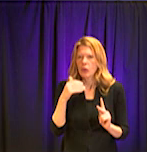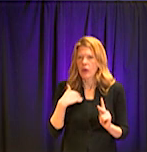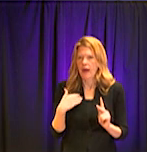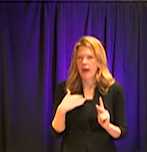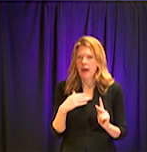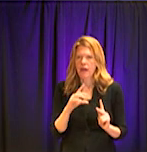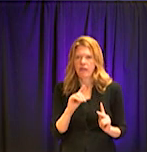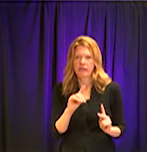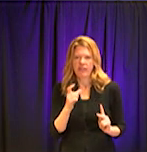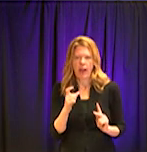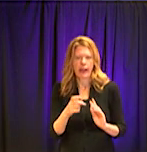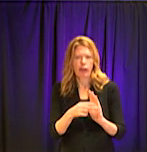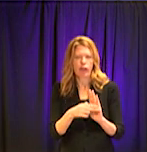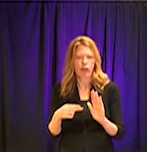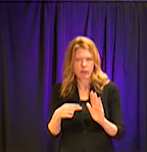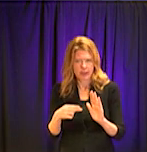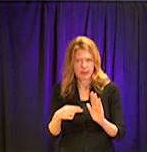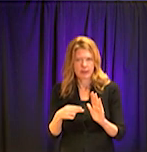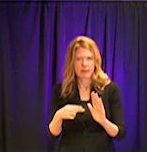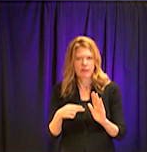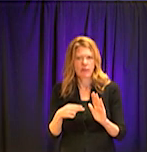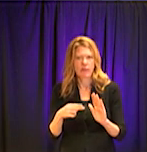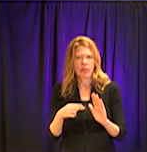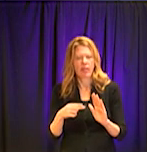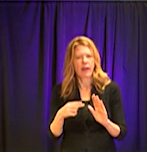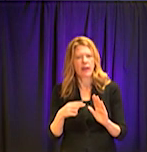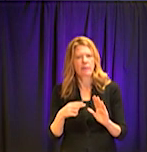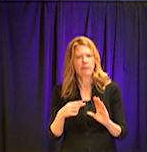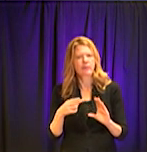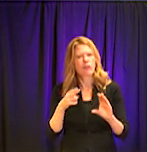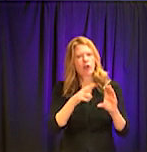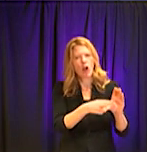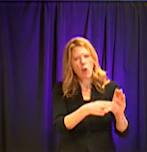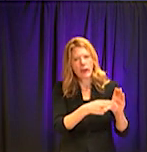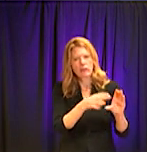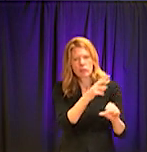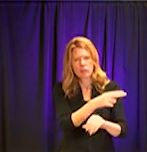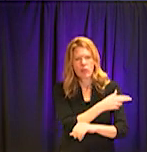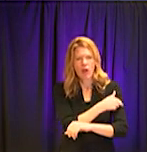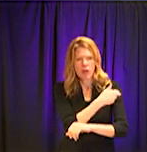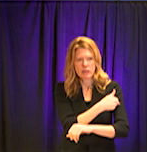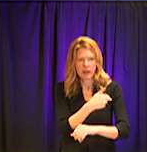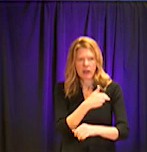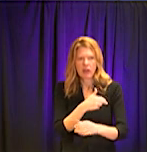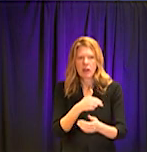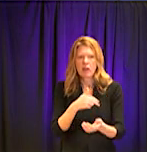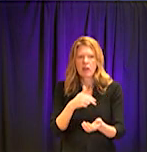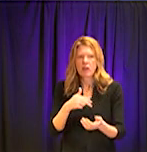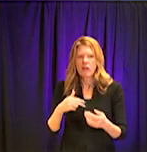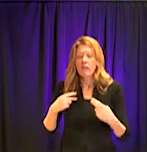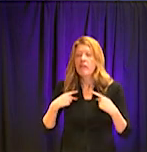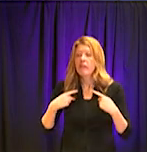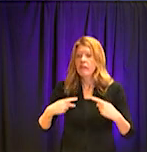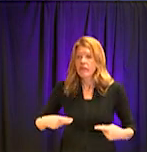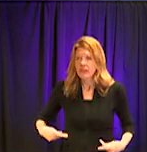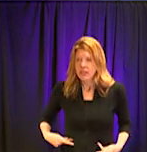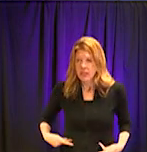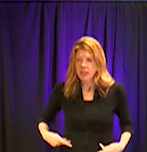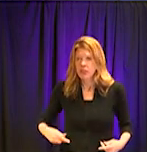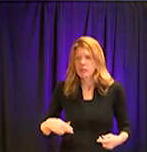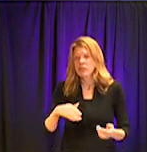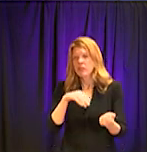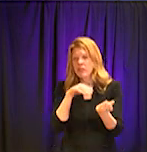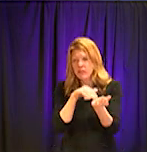So you've probably heard this before. It's, um, the physicians, nurses, the team has provided what's called supportive therapy.